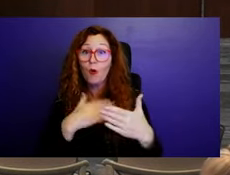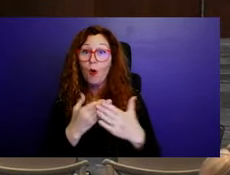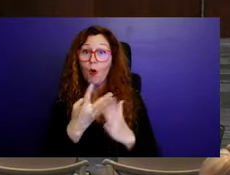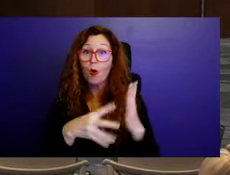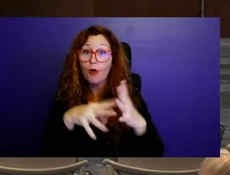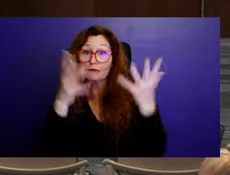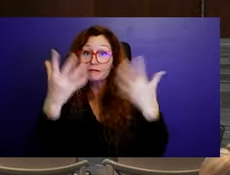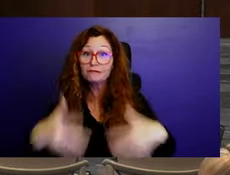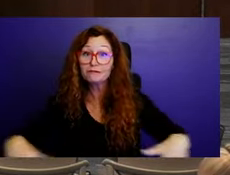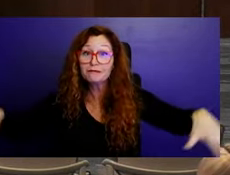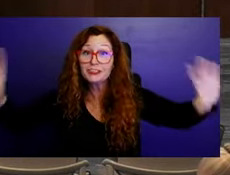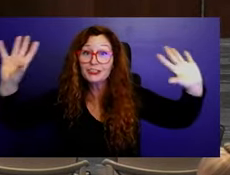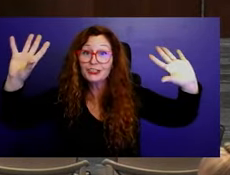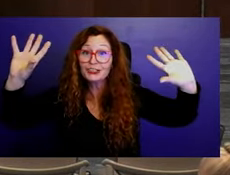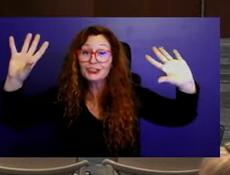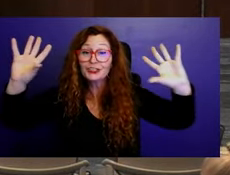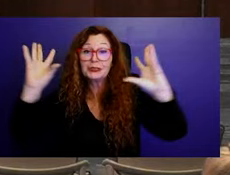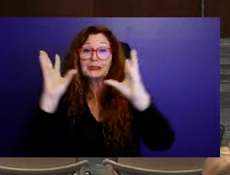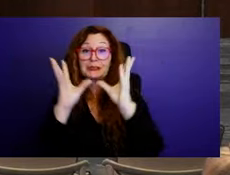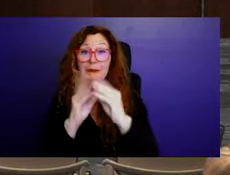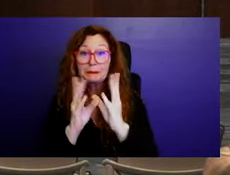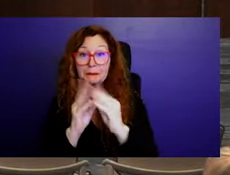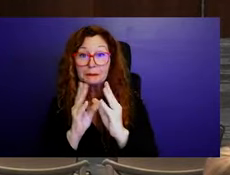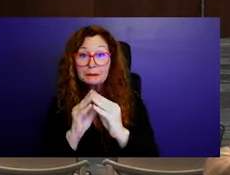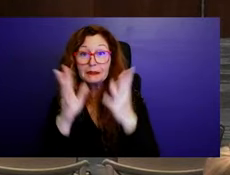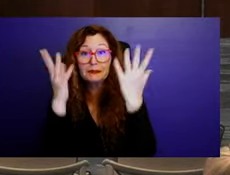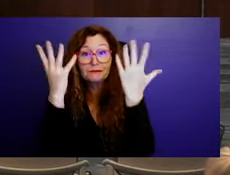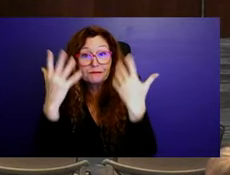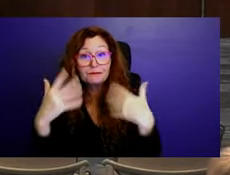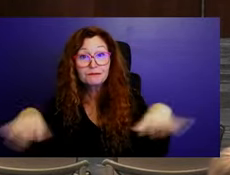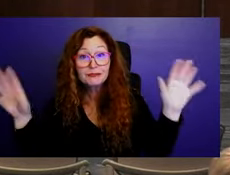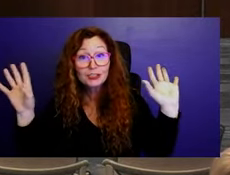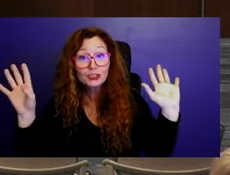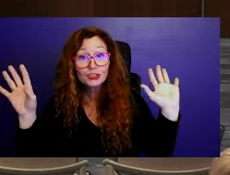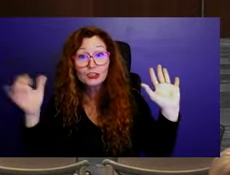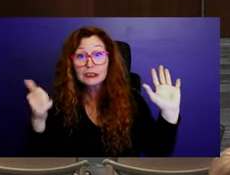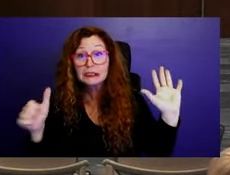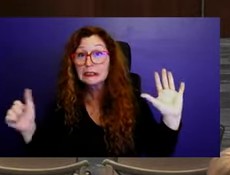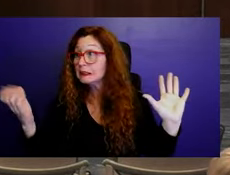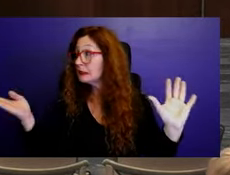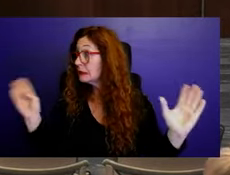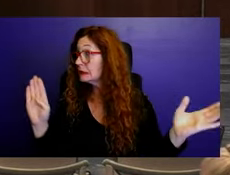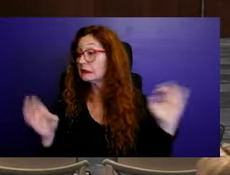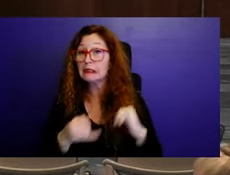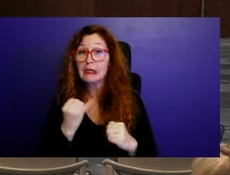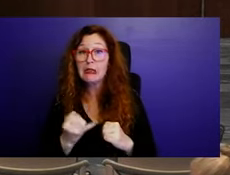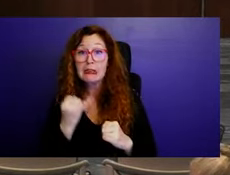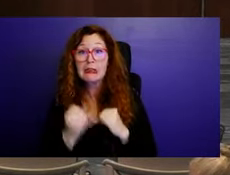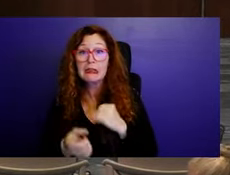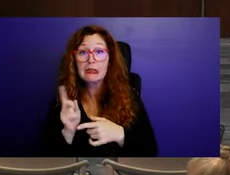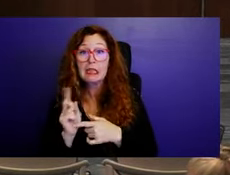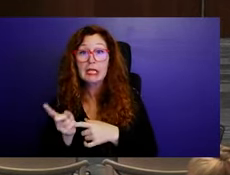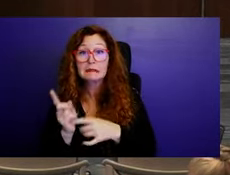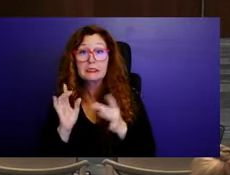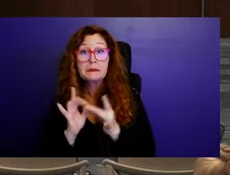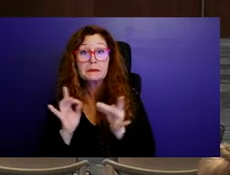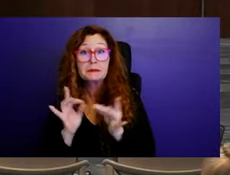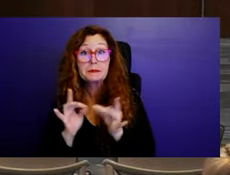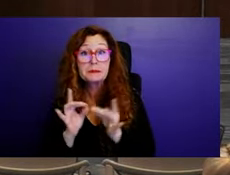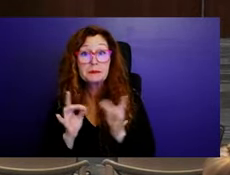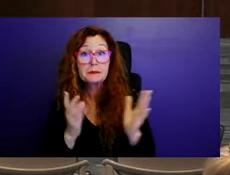to provide everybody an opportunity for any closing comments for the evening. Commissioner Kelly, if you have anything to close or anything to add or